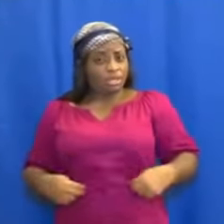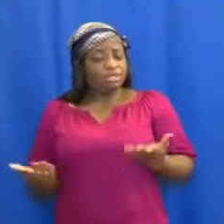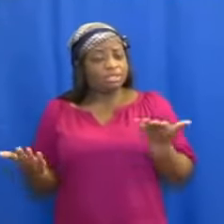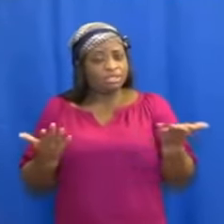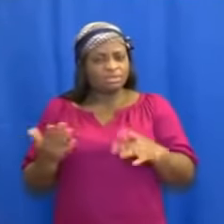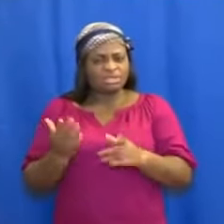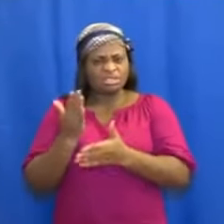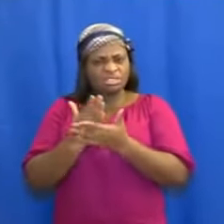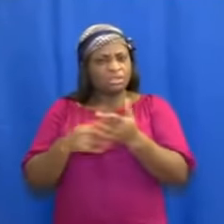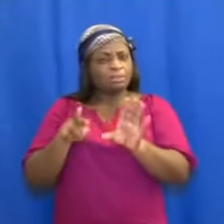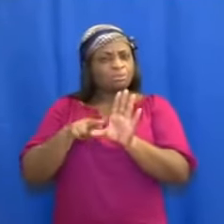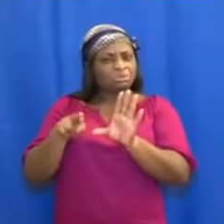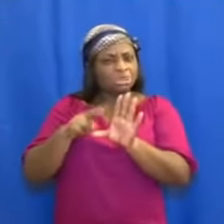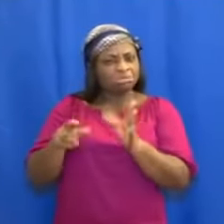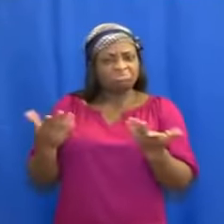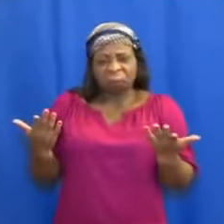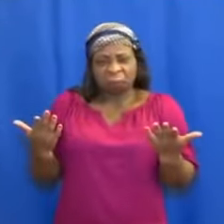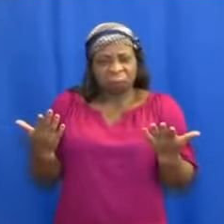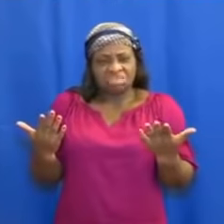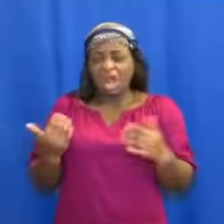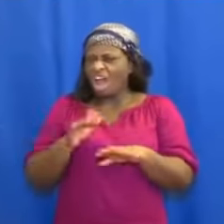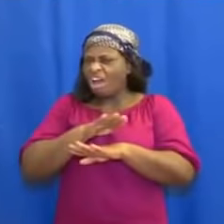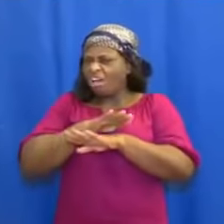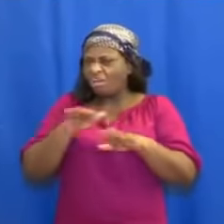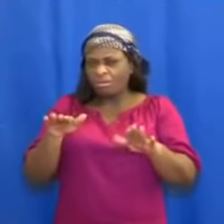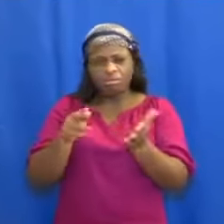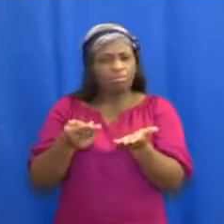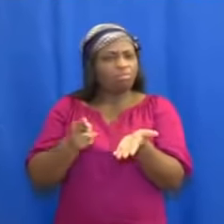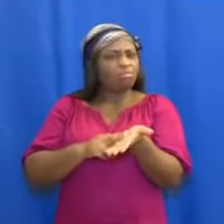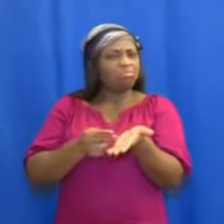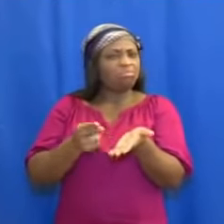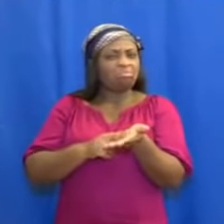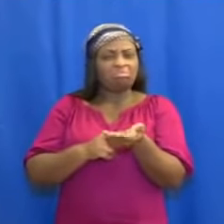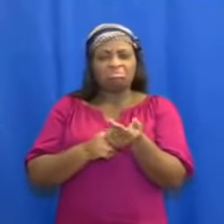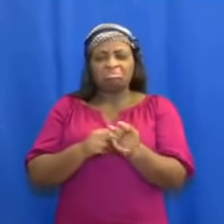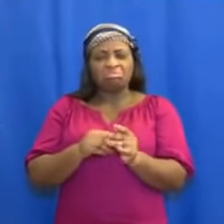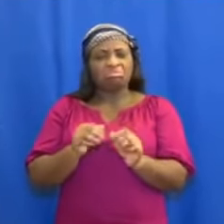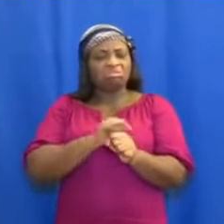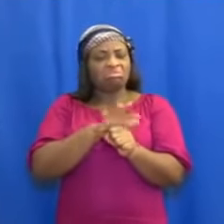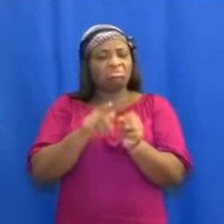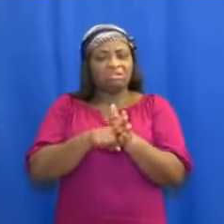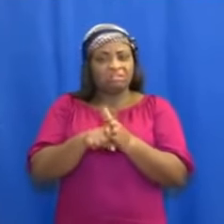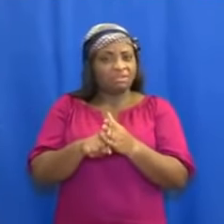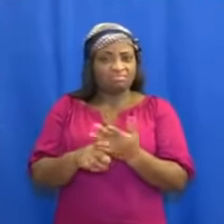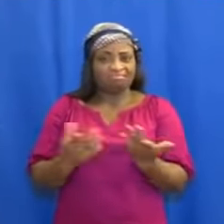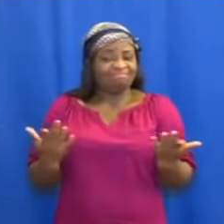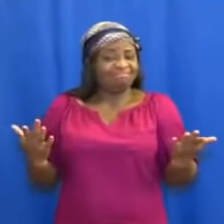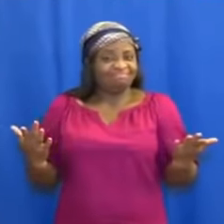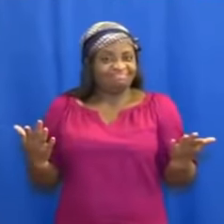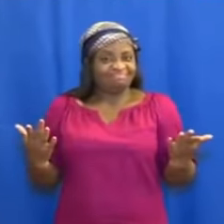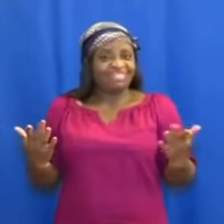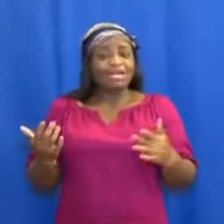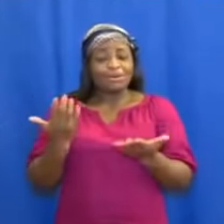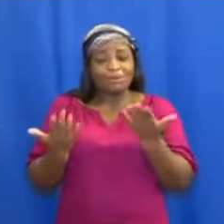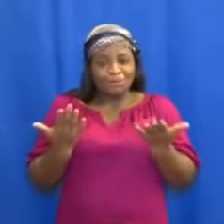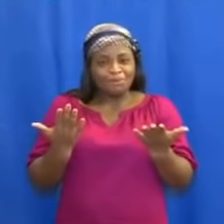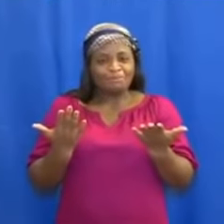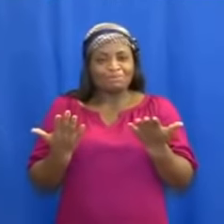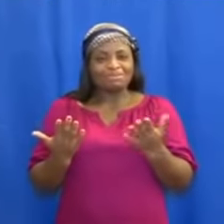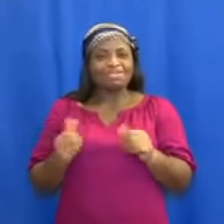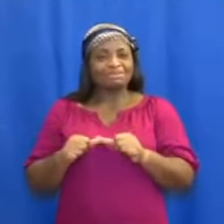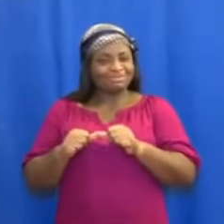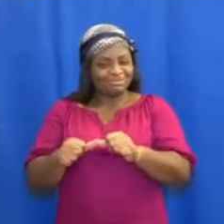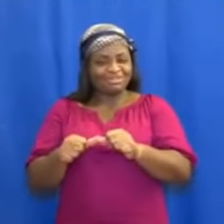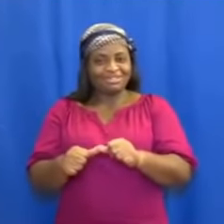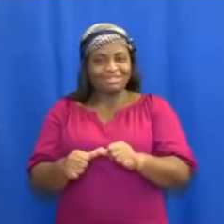have no recorded active cases, and long may this continue. So, on behalf of